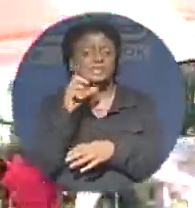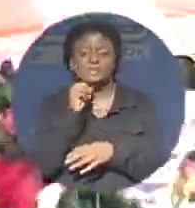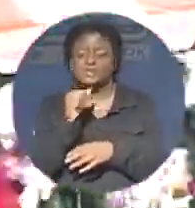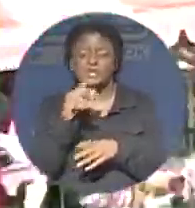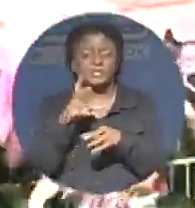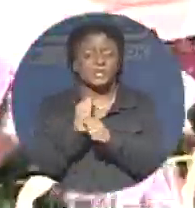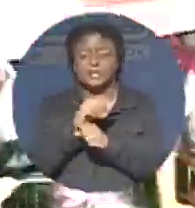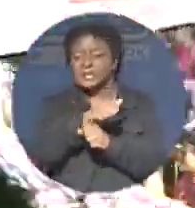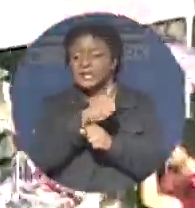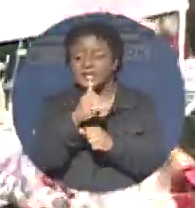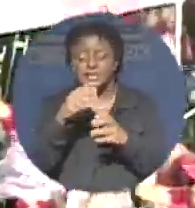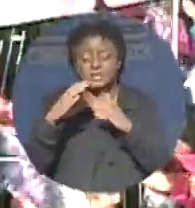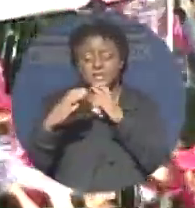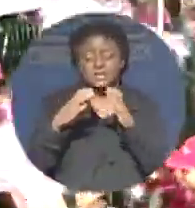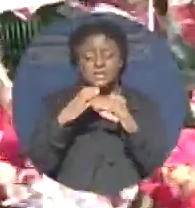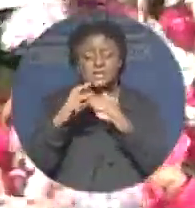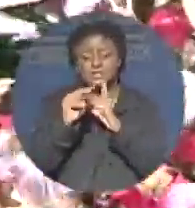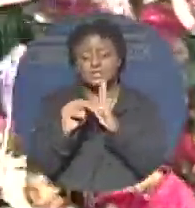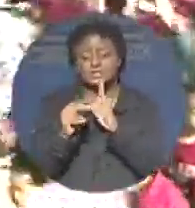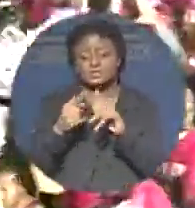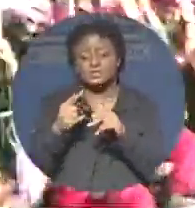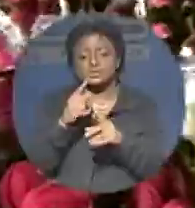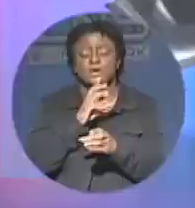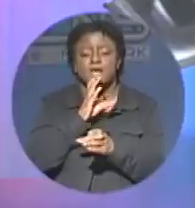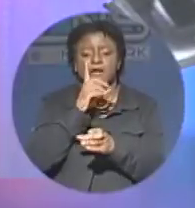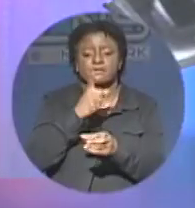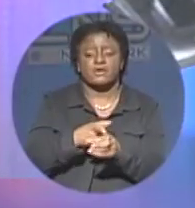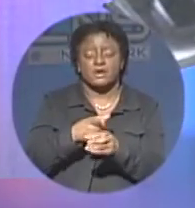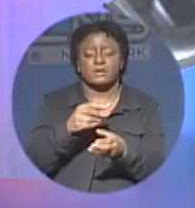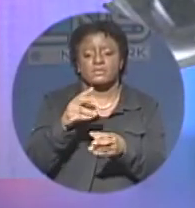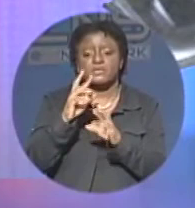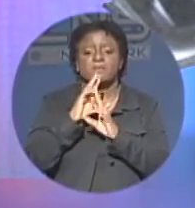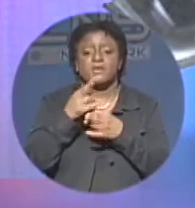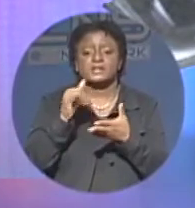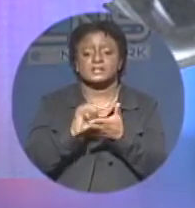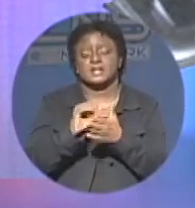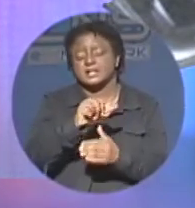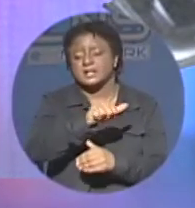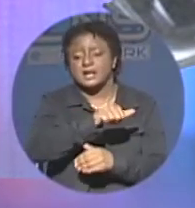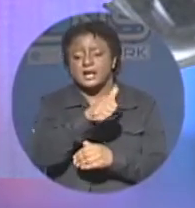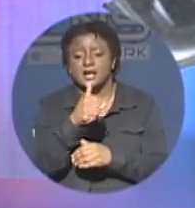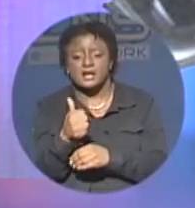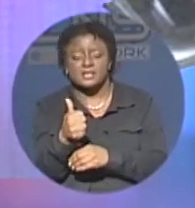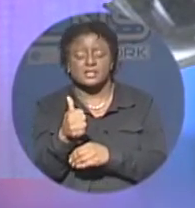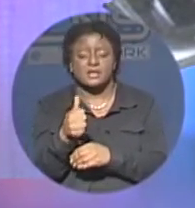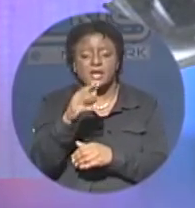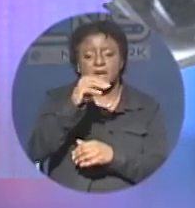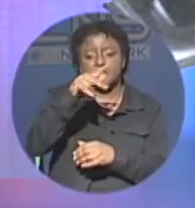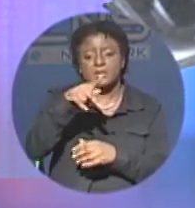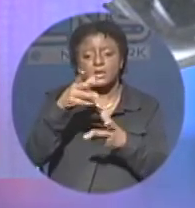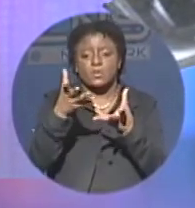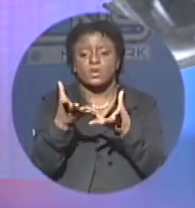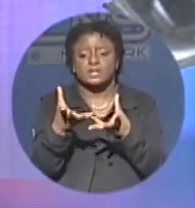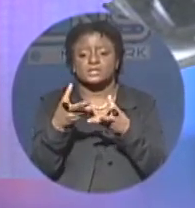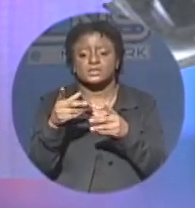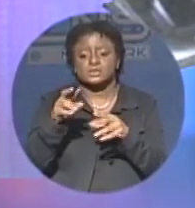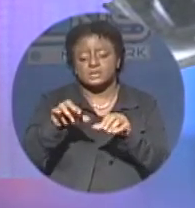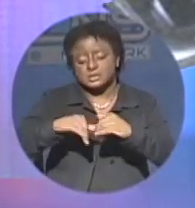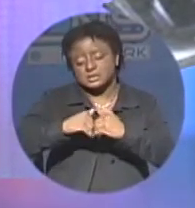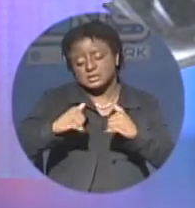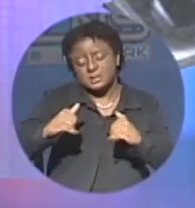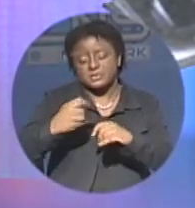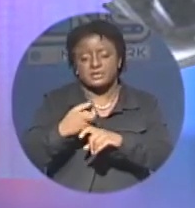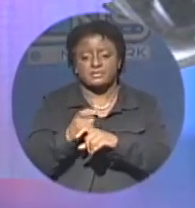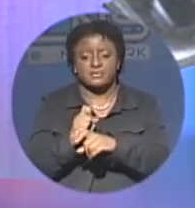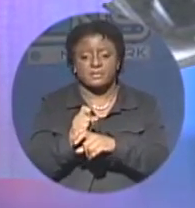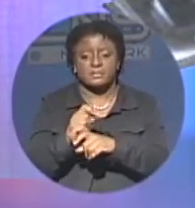to confirm reports that either MP wanted to separate from the party. The party has not received any communication or letter from